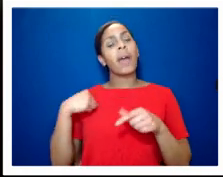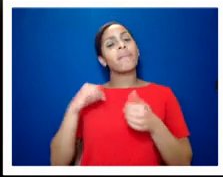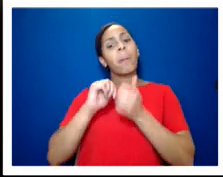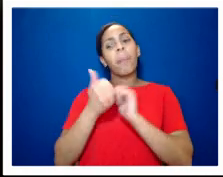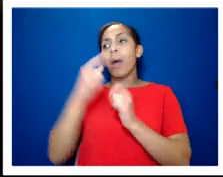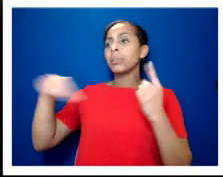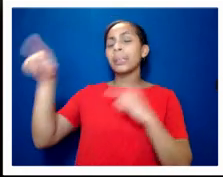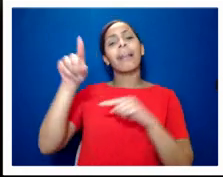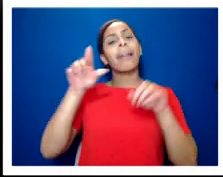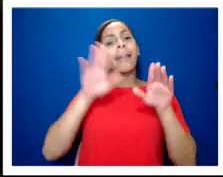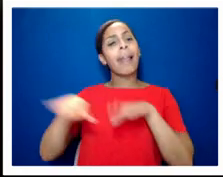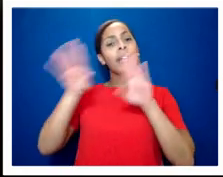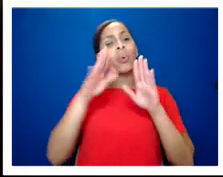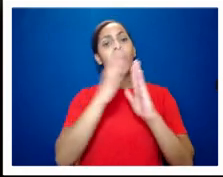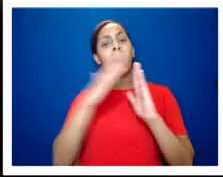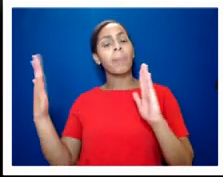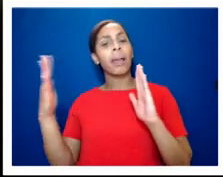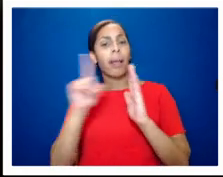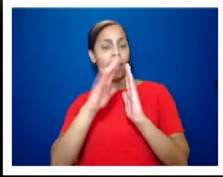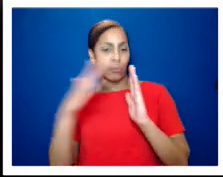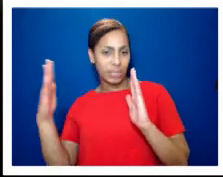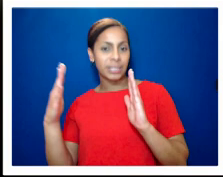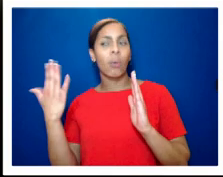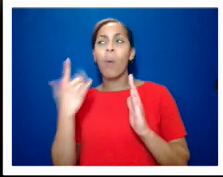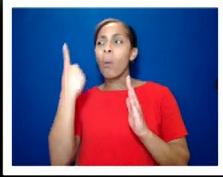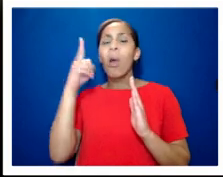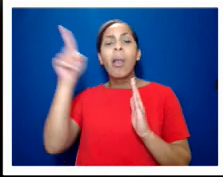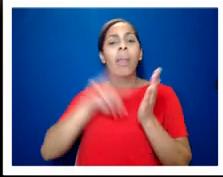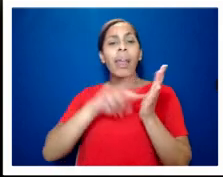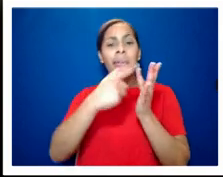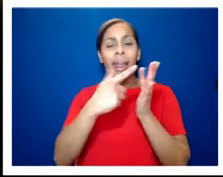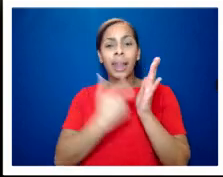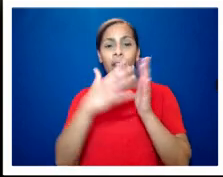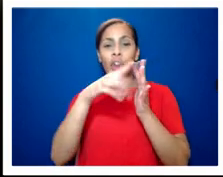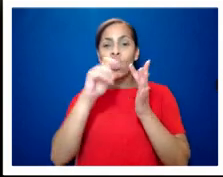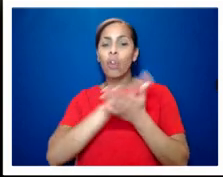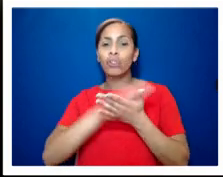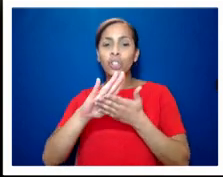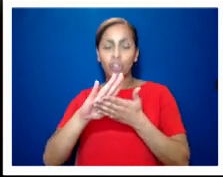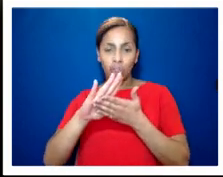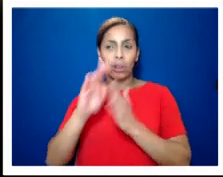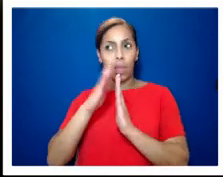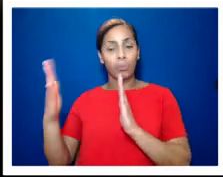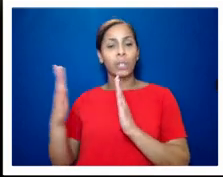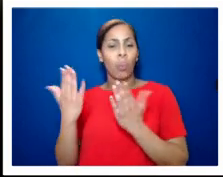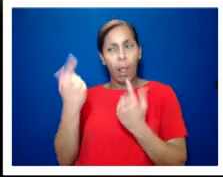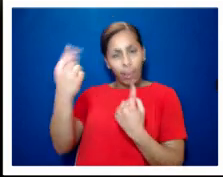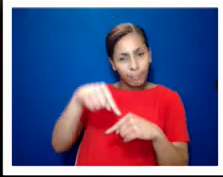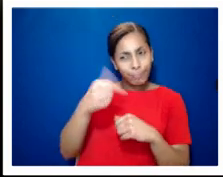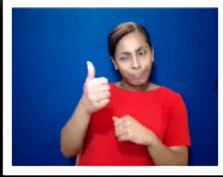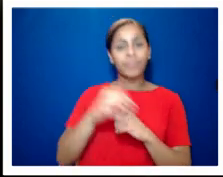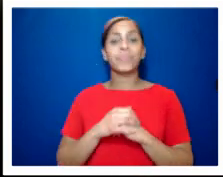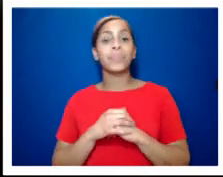one of which is norwich millennium library so welcome to you this evening before i introduce the speaker to you paul baker